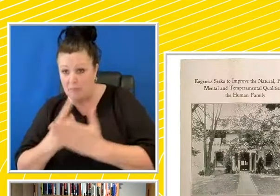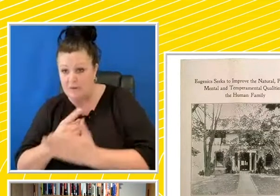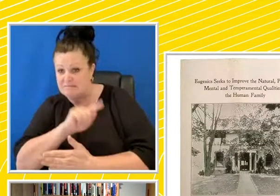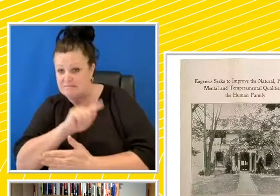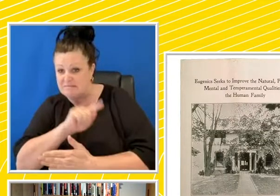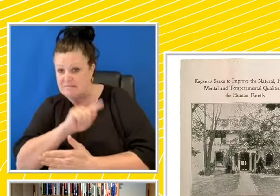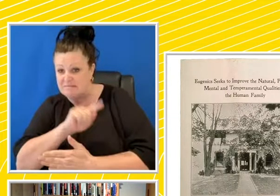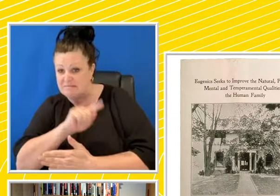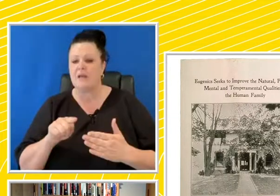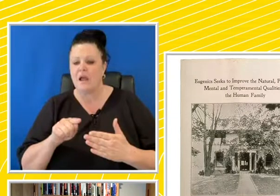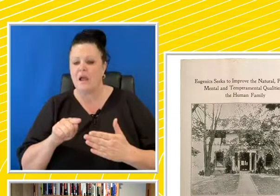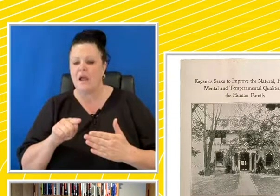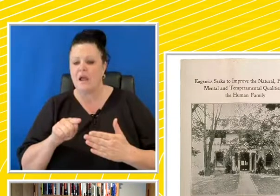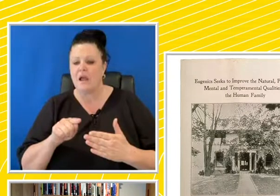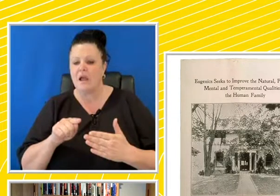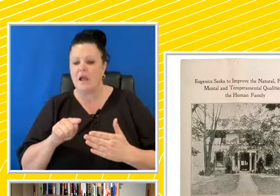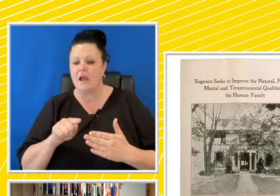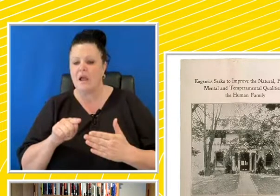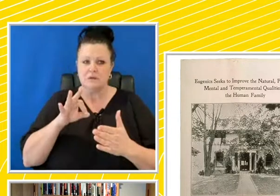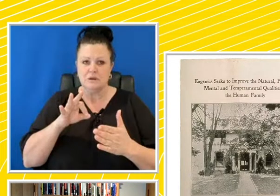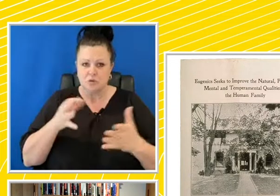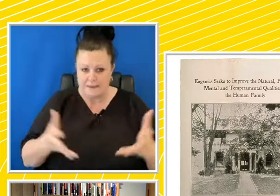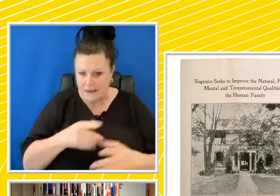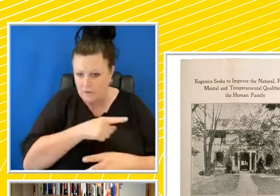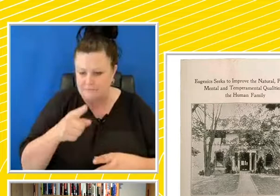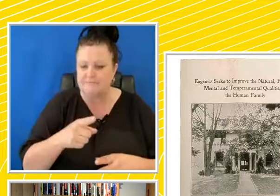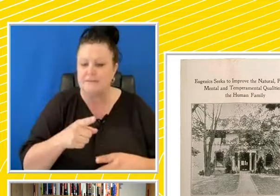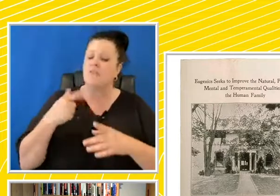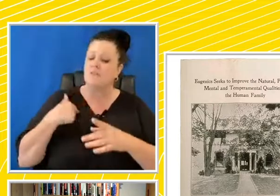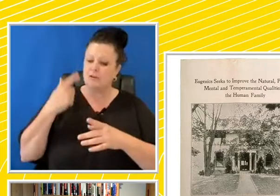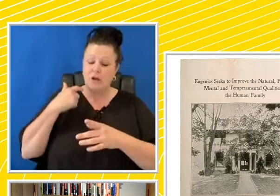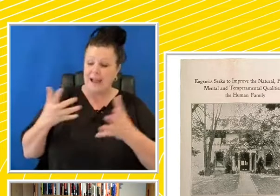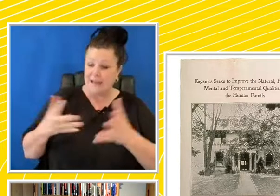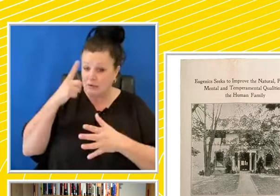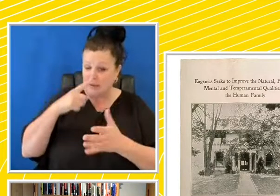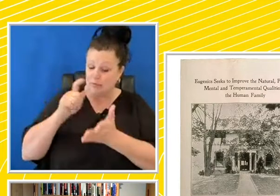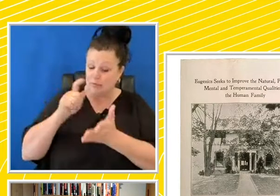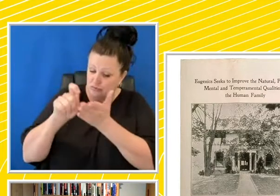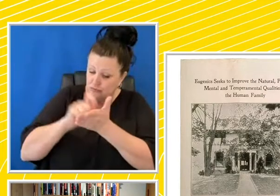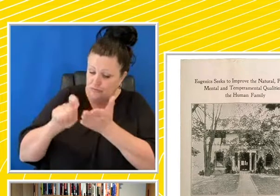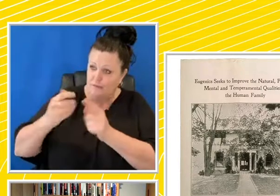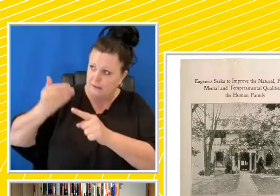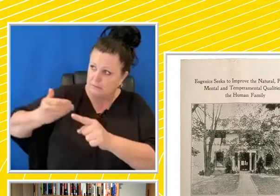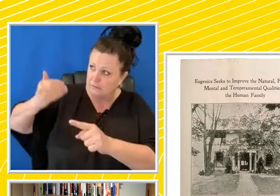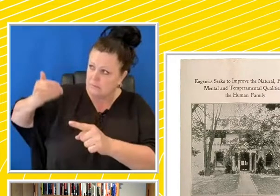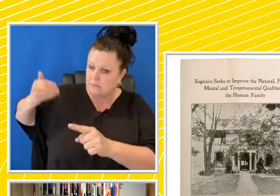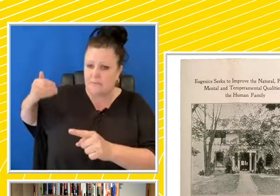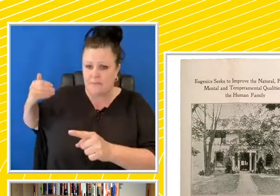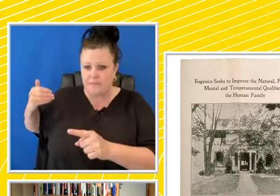he encourages people to record their family traits with these documents or questionnaires and schedules that he